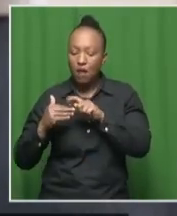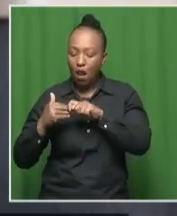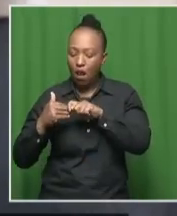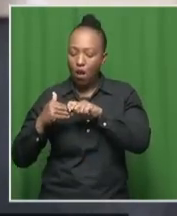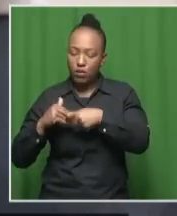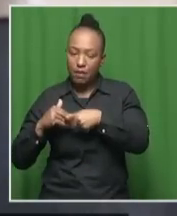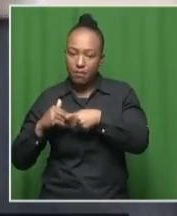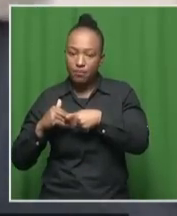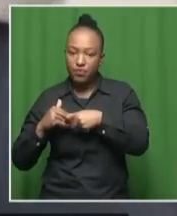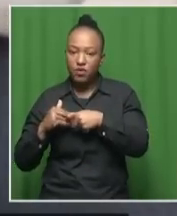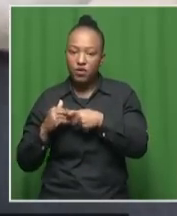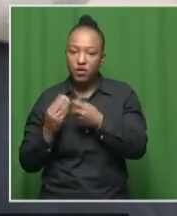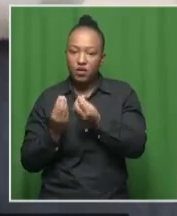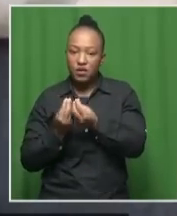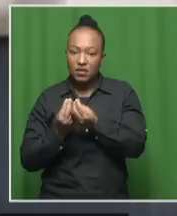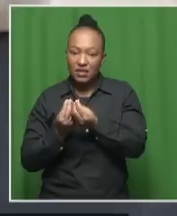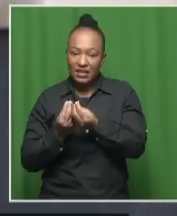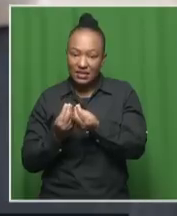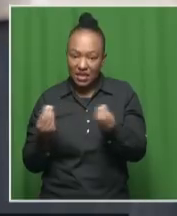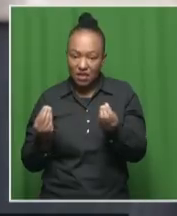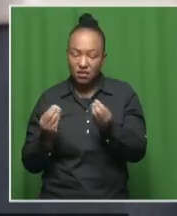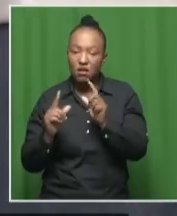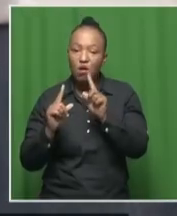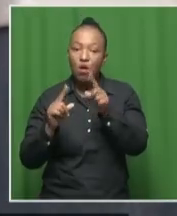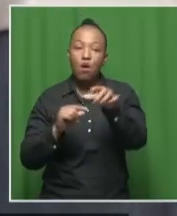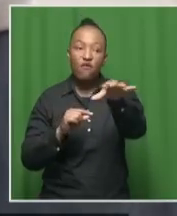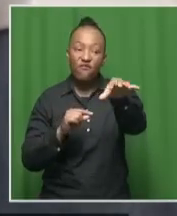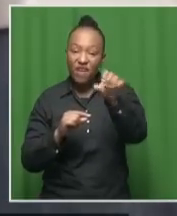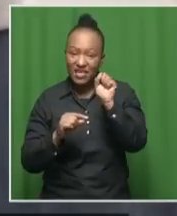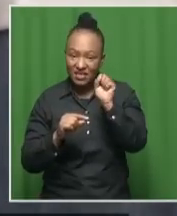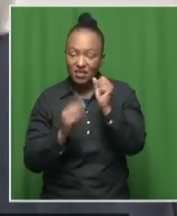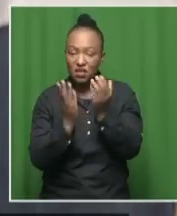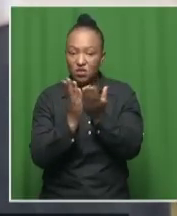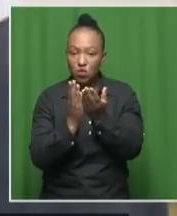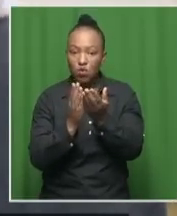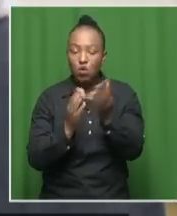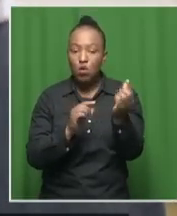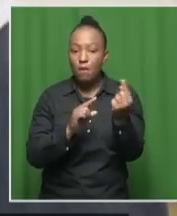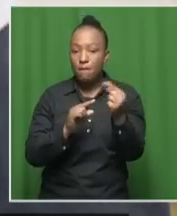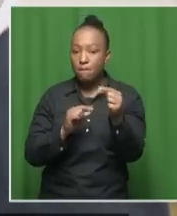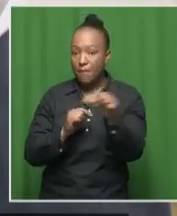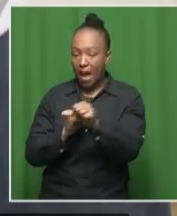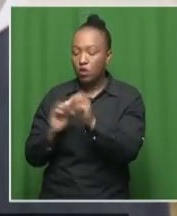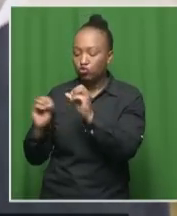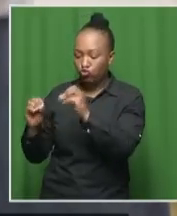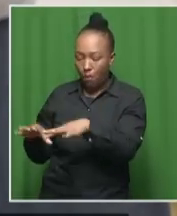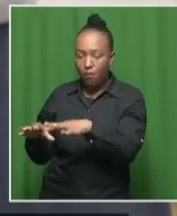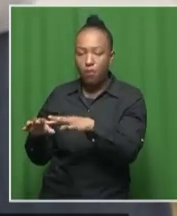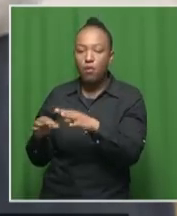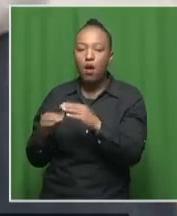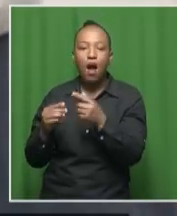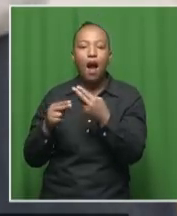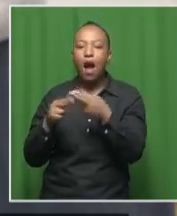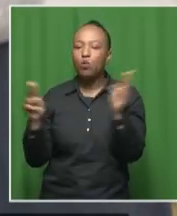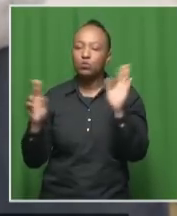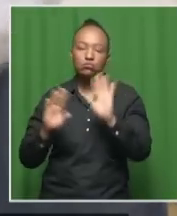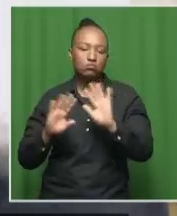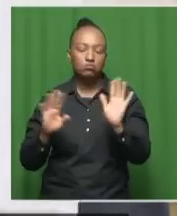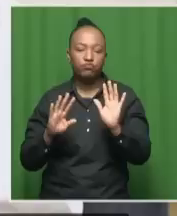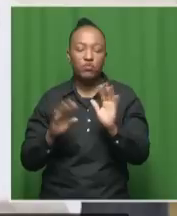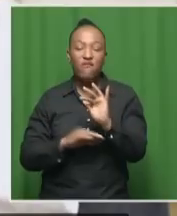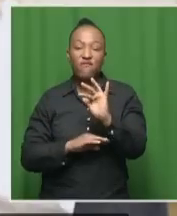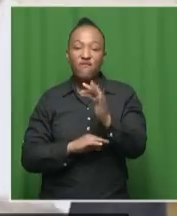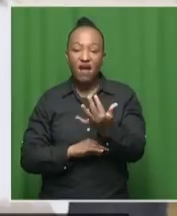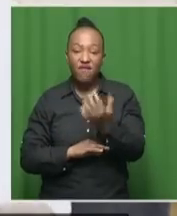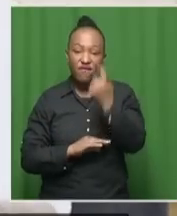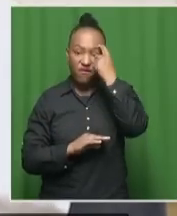get picked up to go to school, they get dropped off, they don't go out. By 5 o'clock we're all inside. We